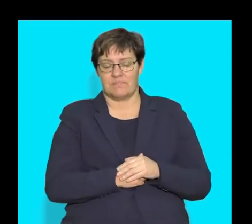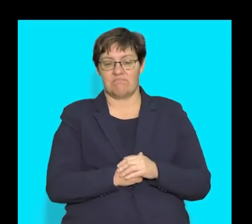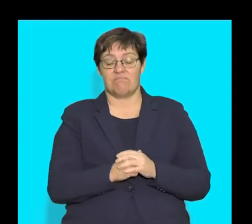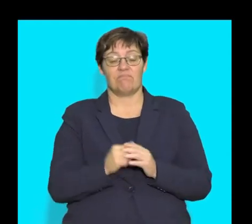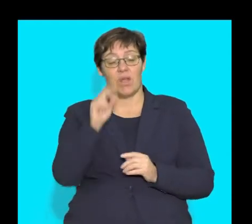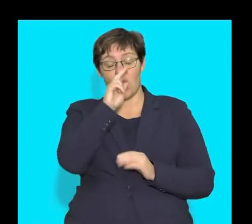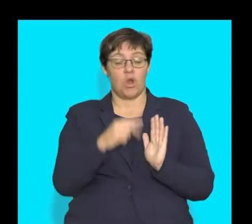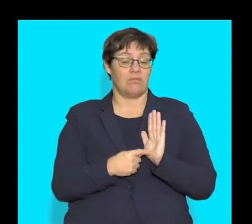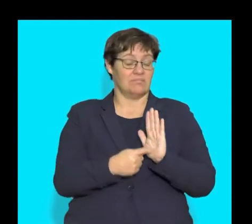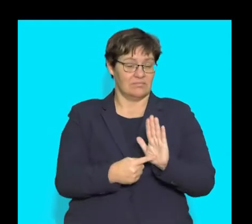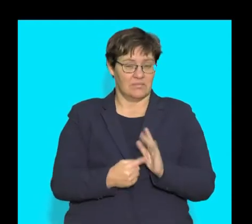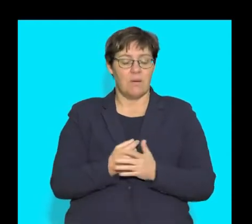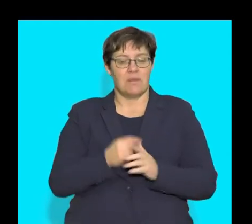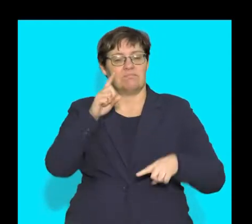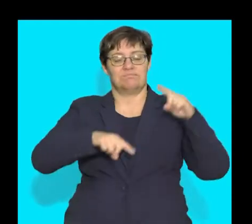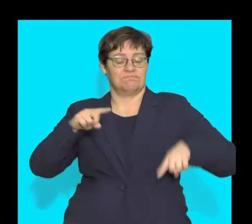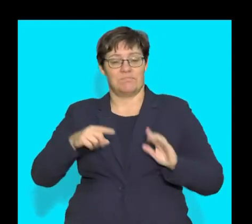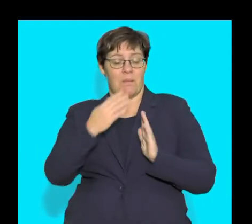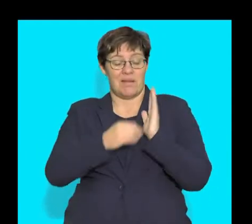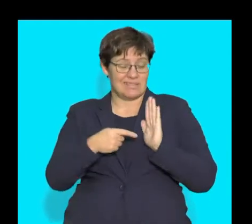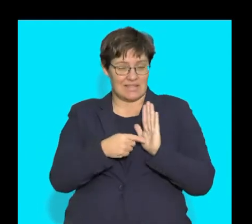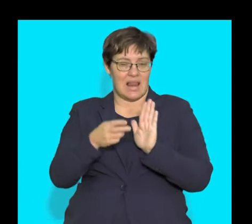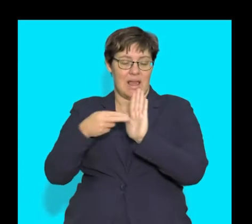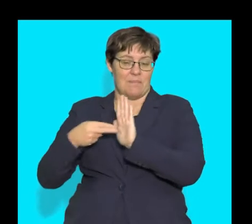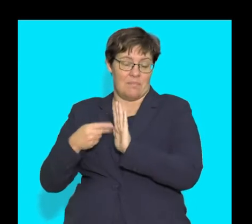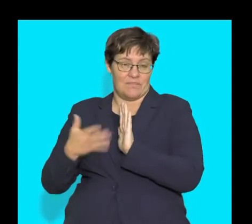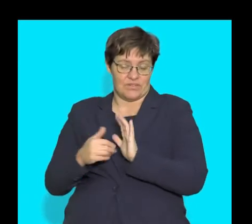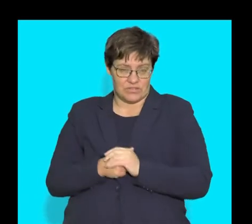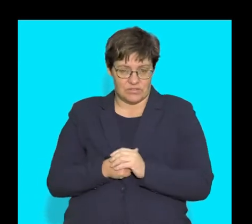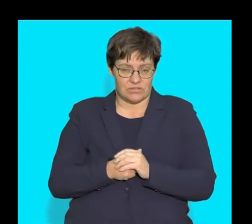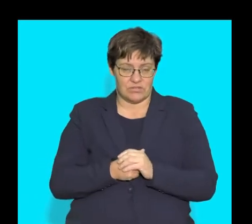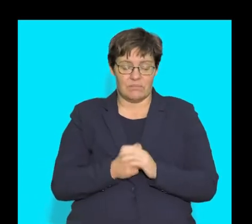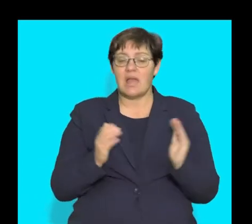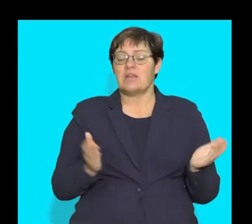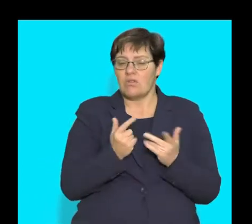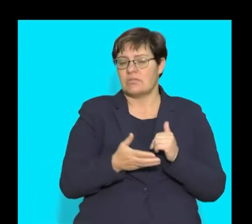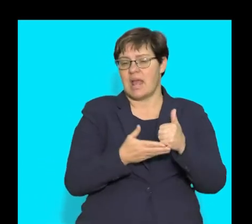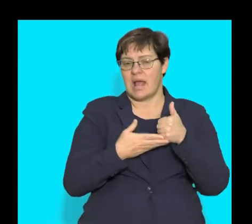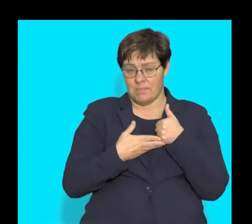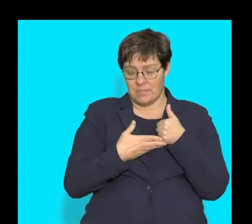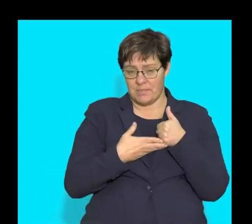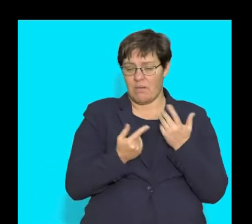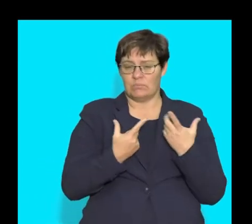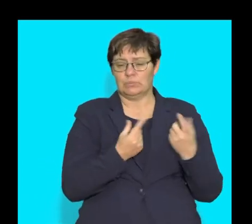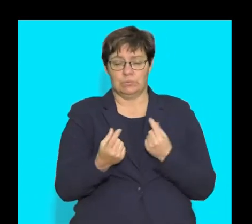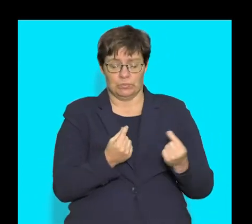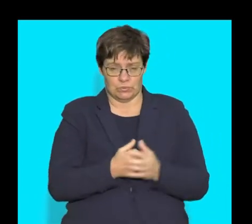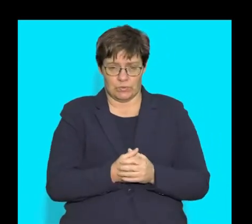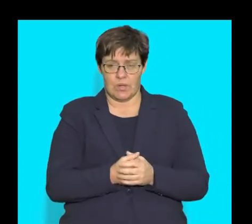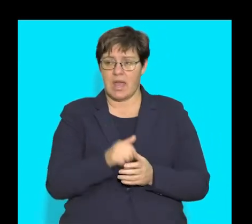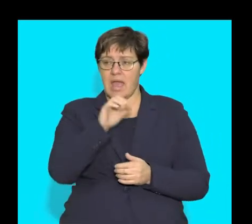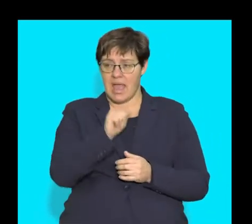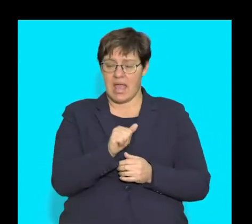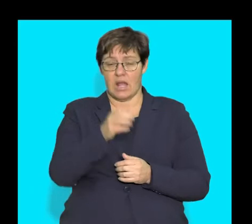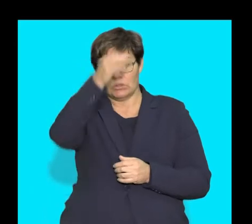can see various parts that have been labeled. So I'm going to encourage you to assist me as we do this. So A points to this tube that